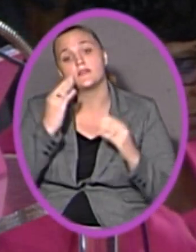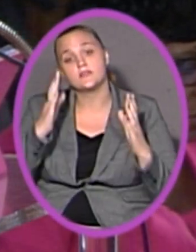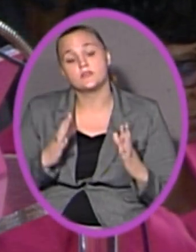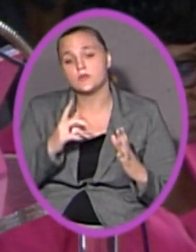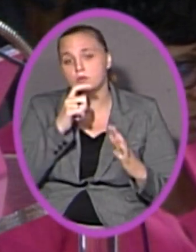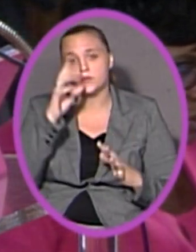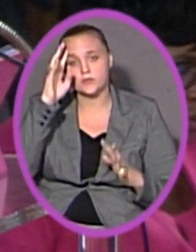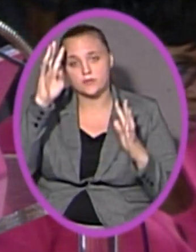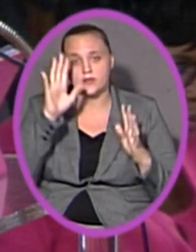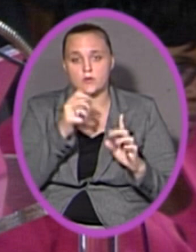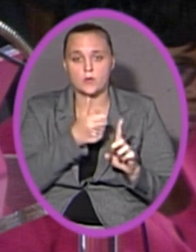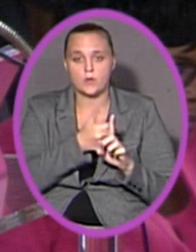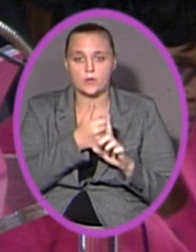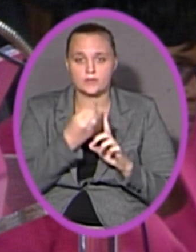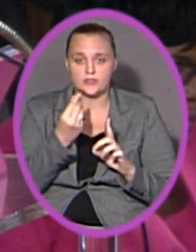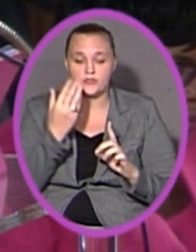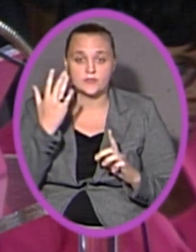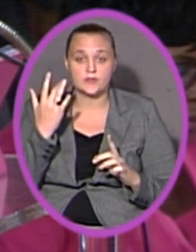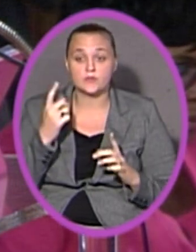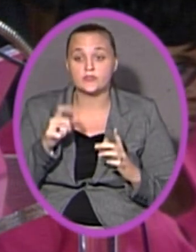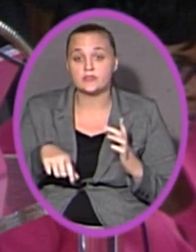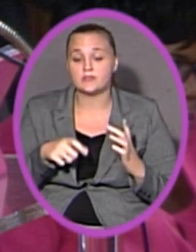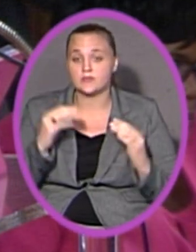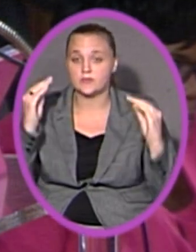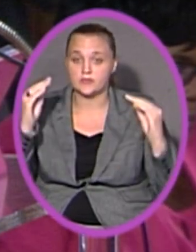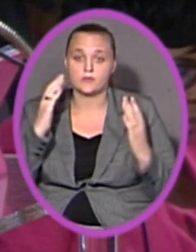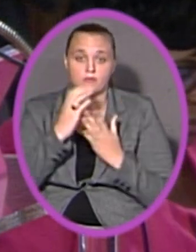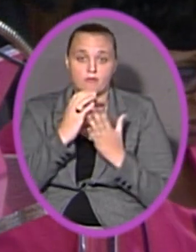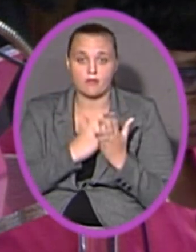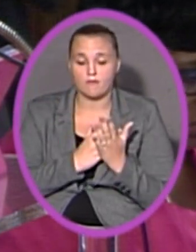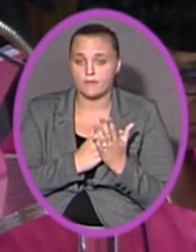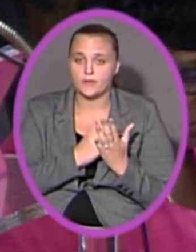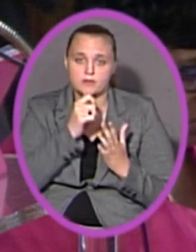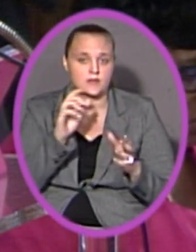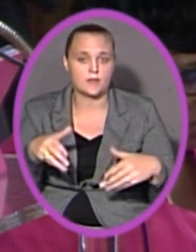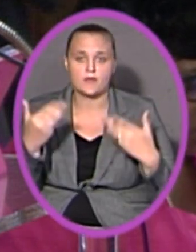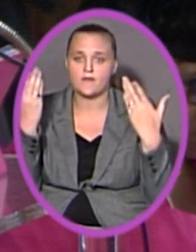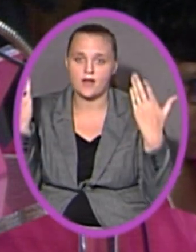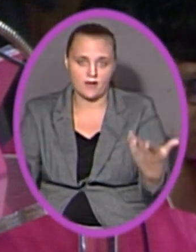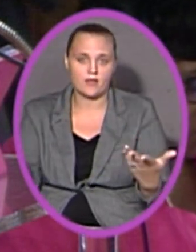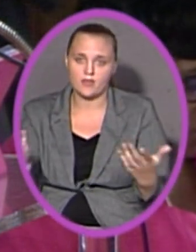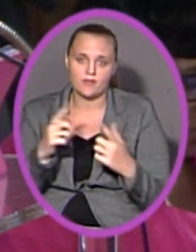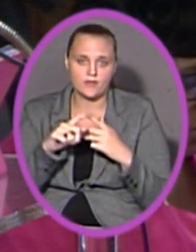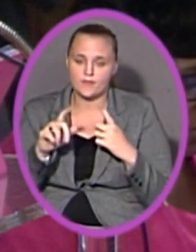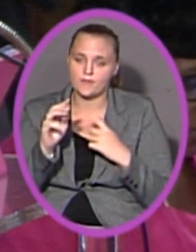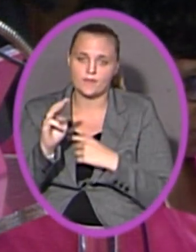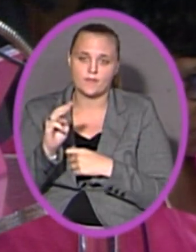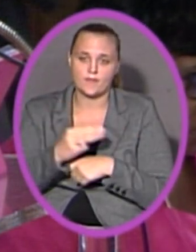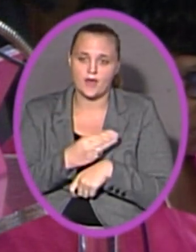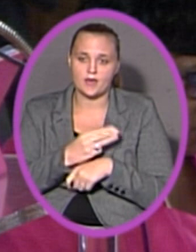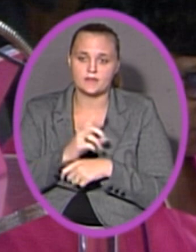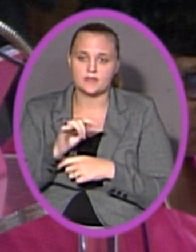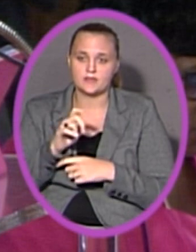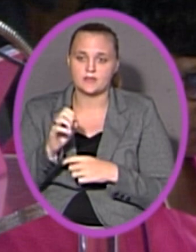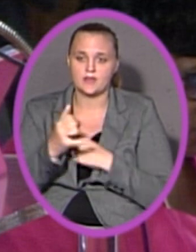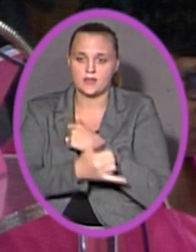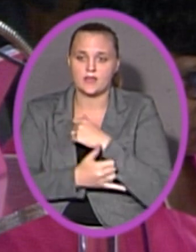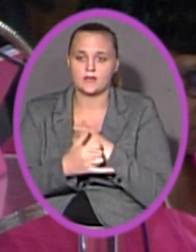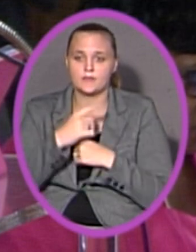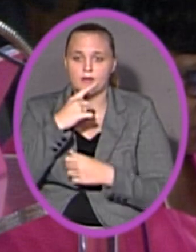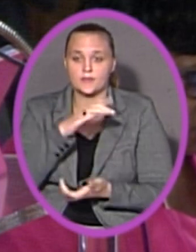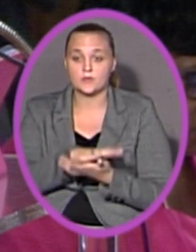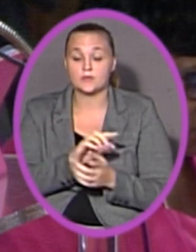creates much of her own materials because what she needs to teach her curriculum is not provided to her by Miami-Dade County Public Schools, yet